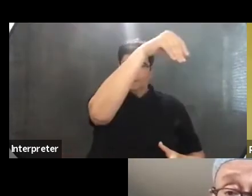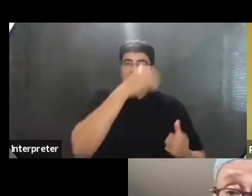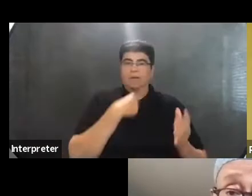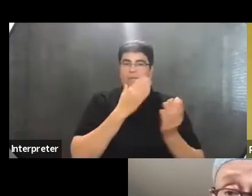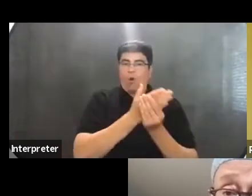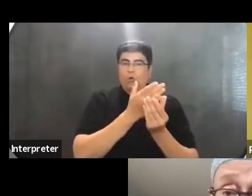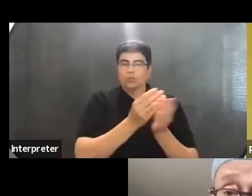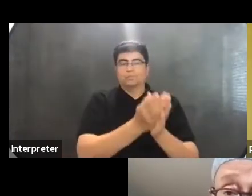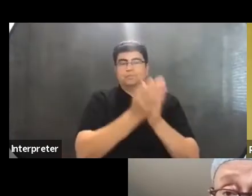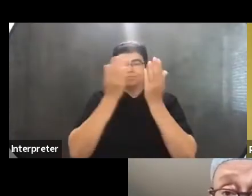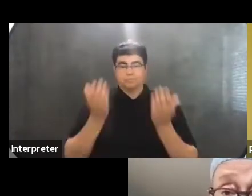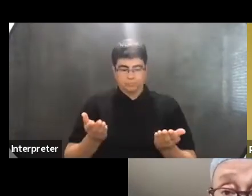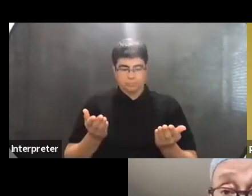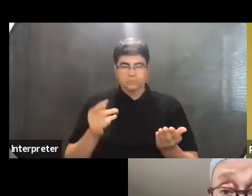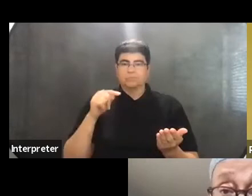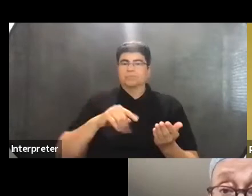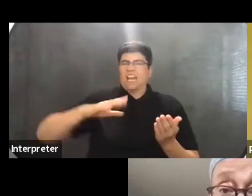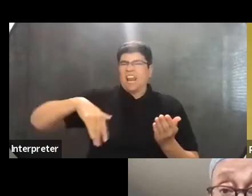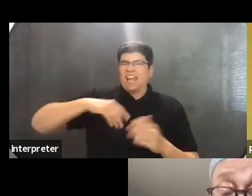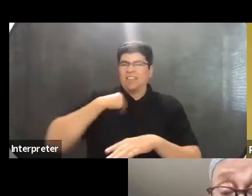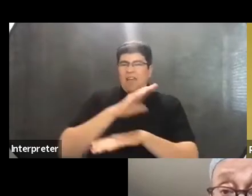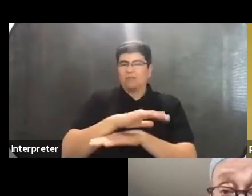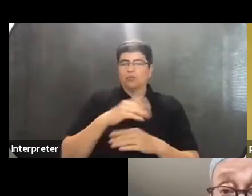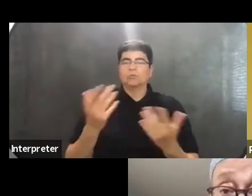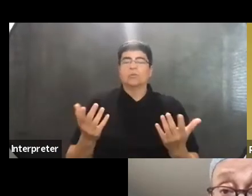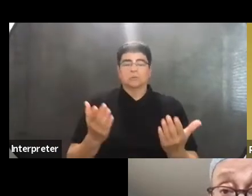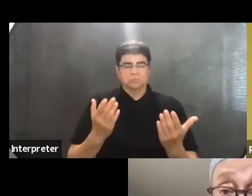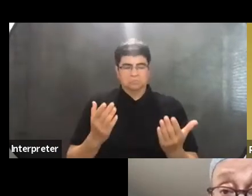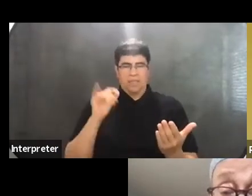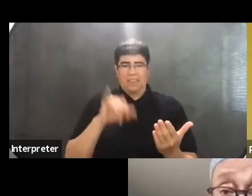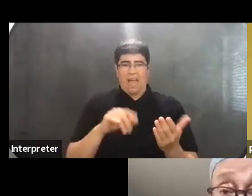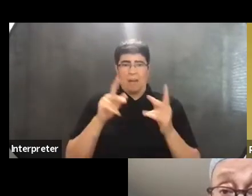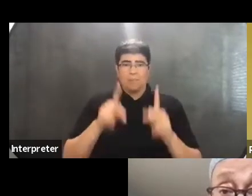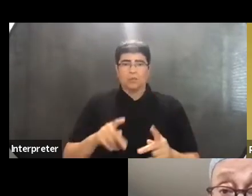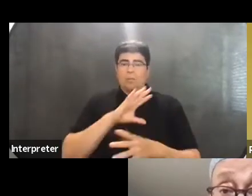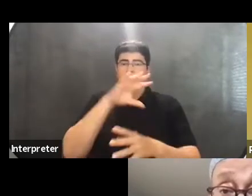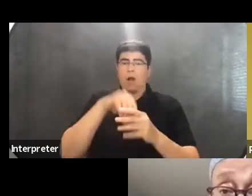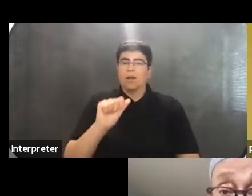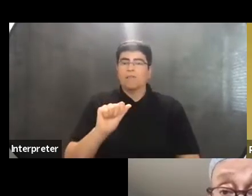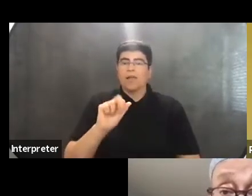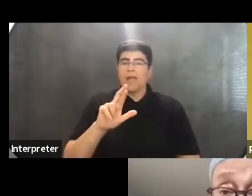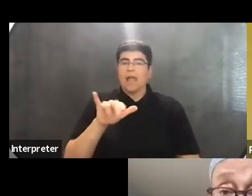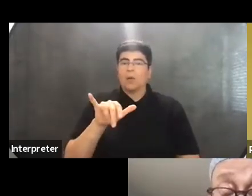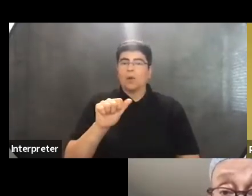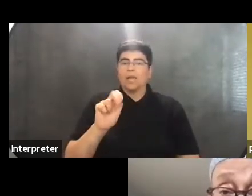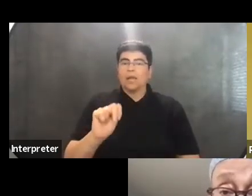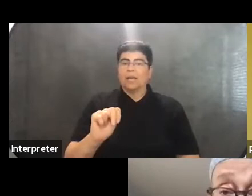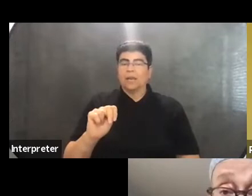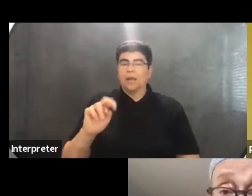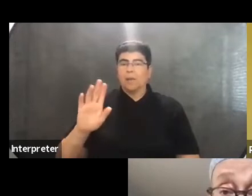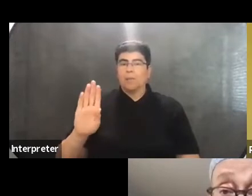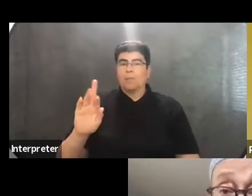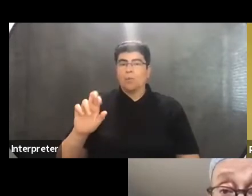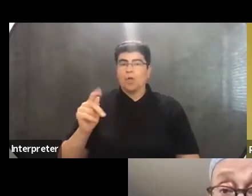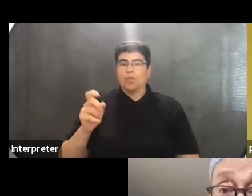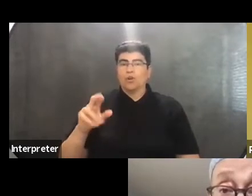and found that I had drawn the case of a person who was part of the Aryan Brotherhood, a very well-known,